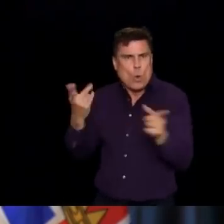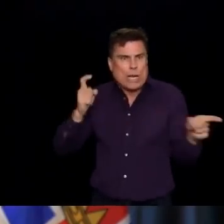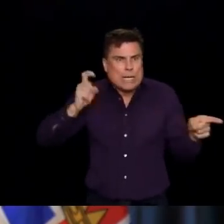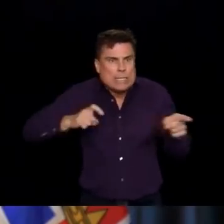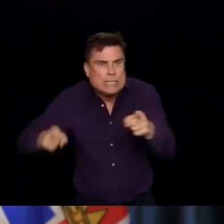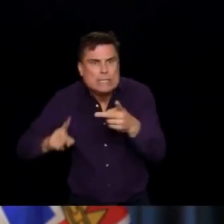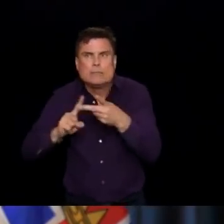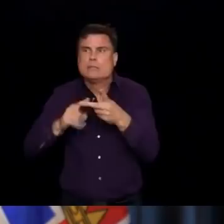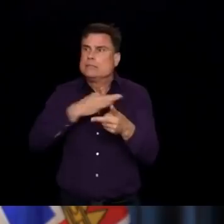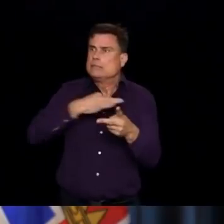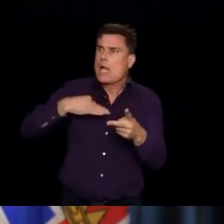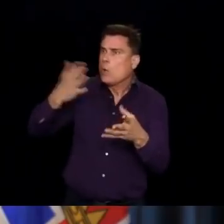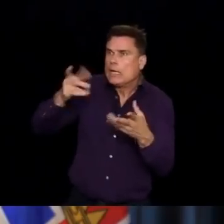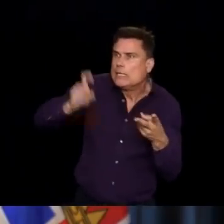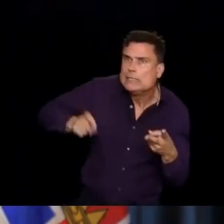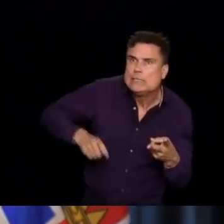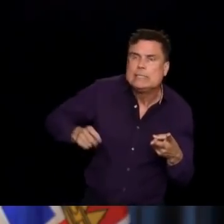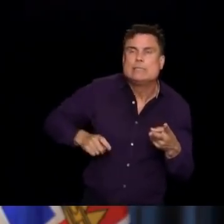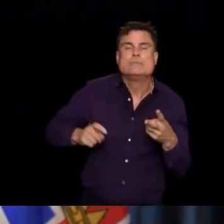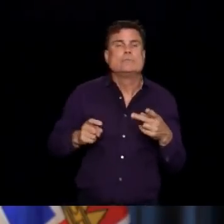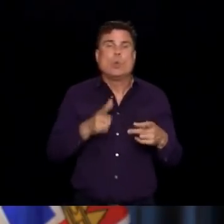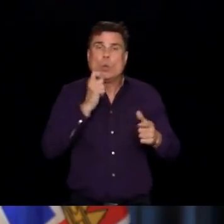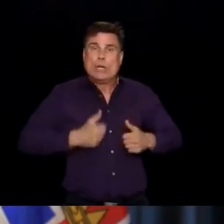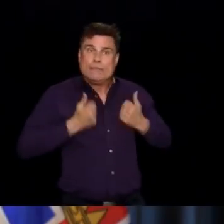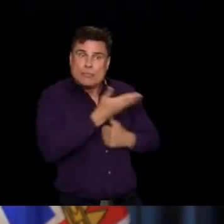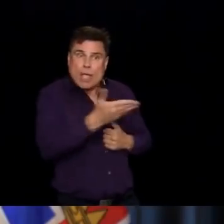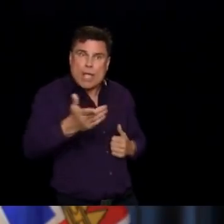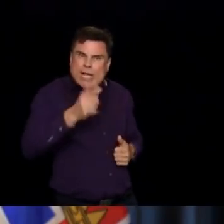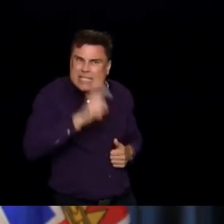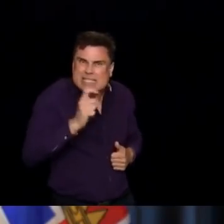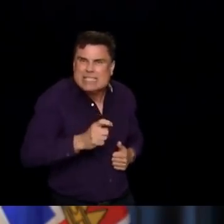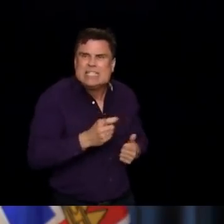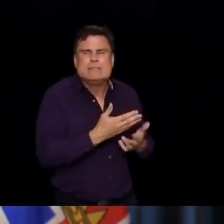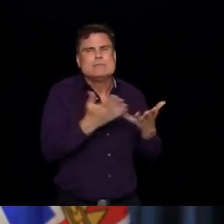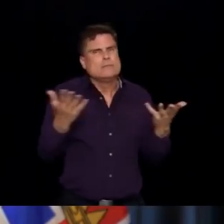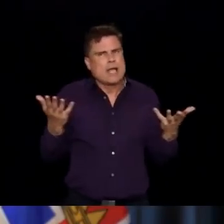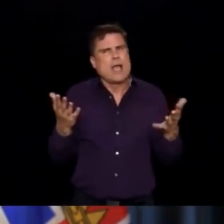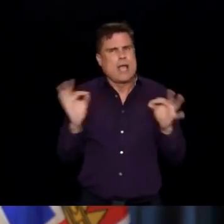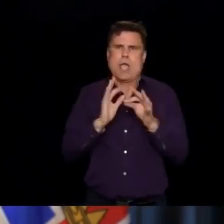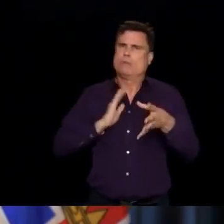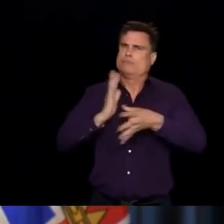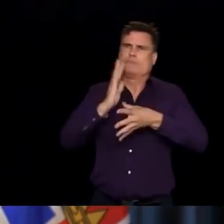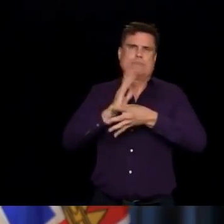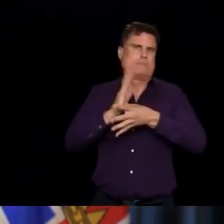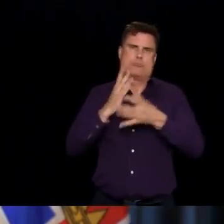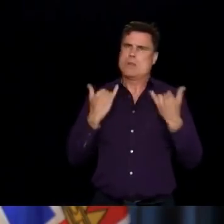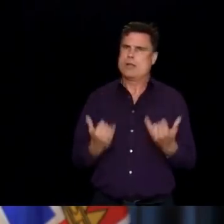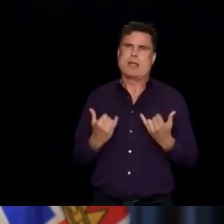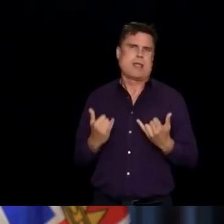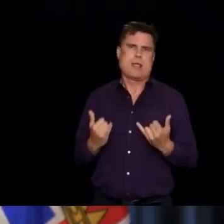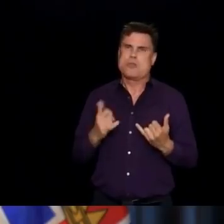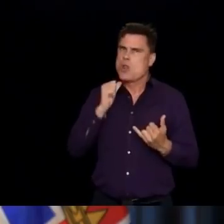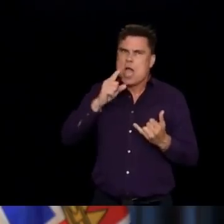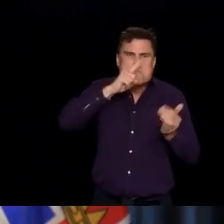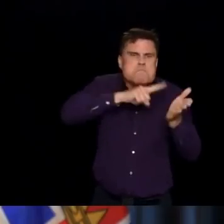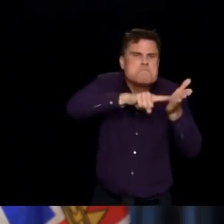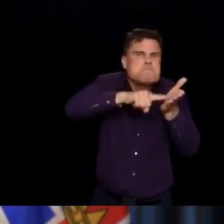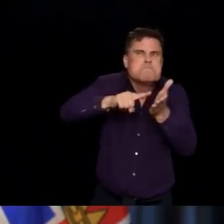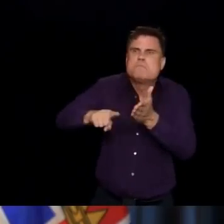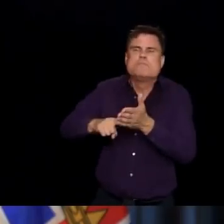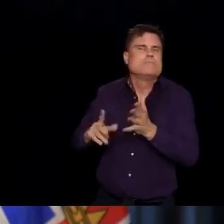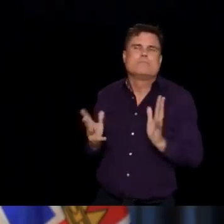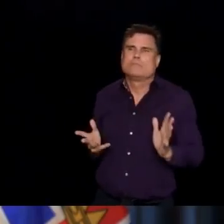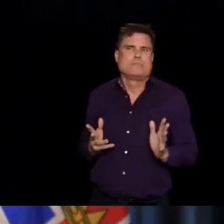ensure that the standard of work and the standard to work they all should expect are increased in this time. Is I think something